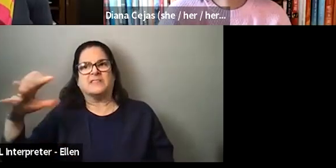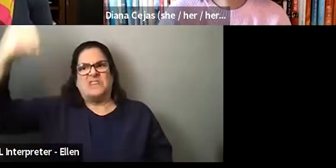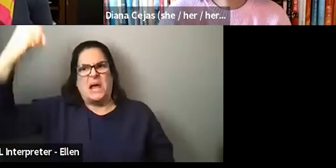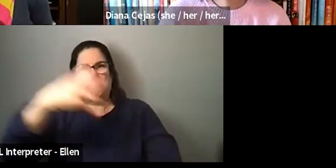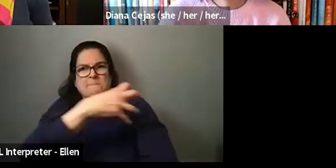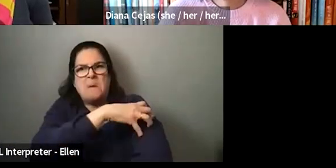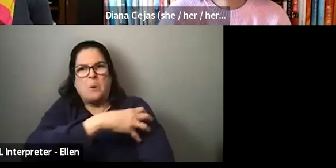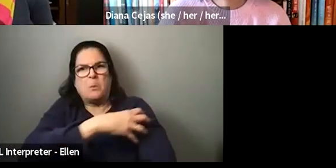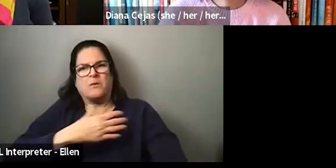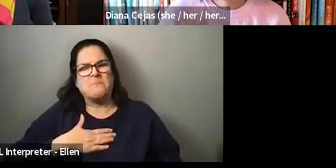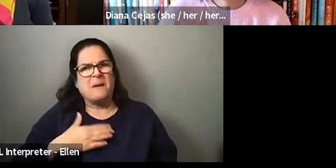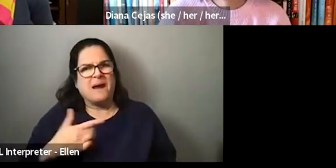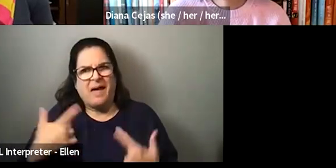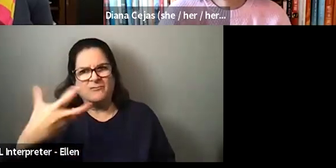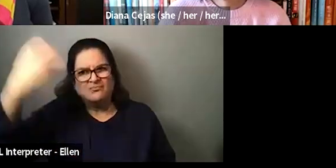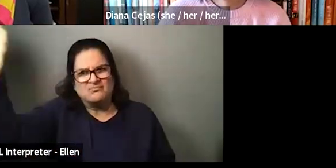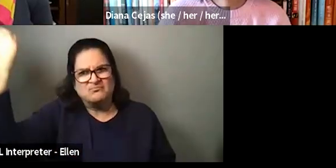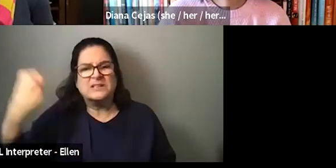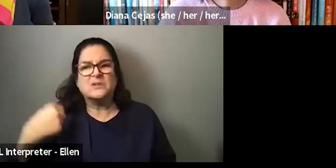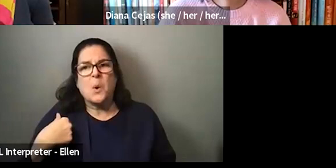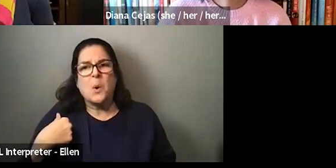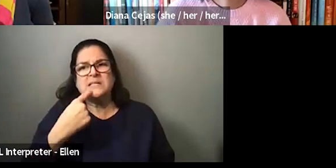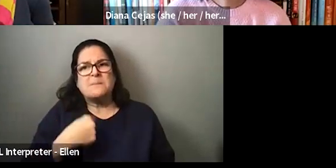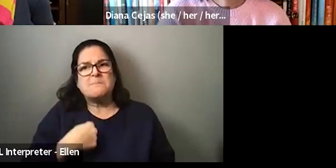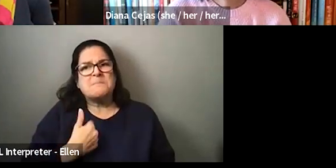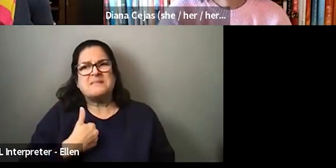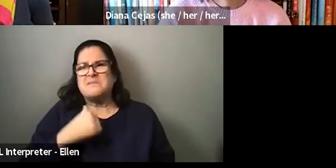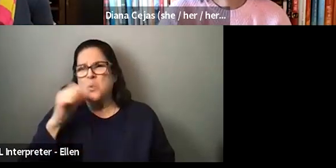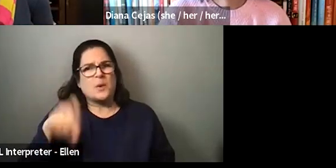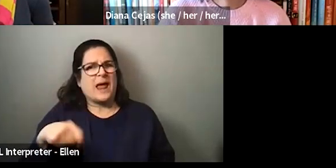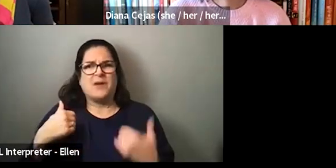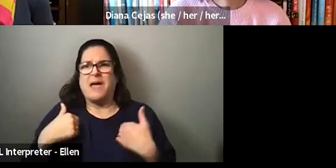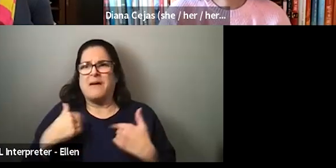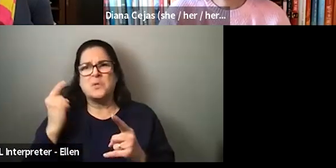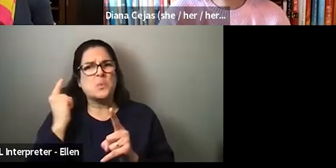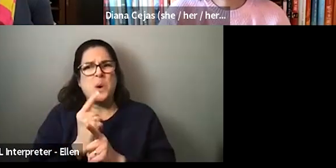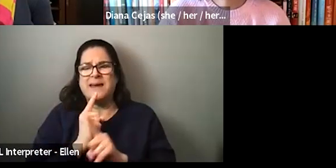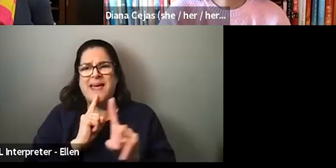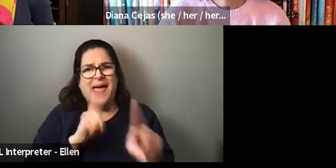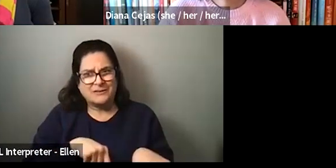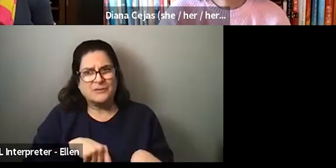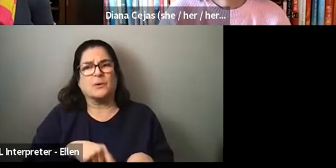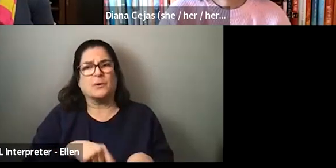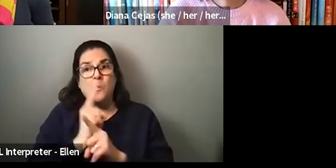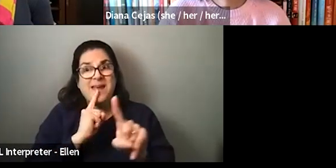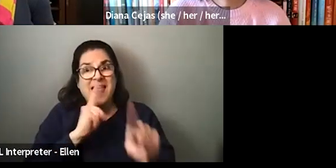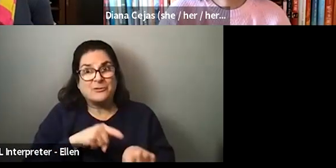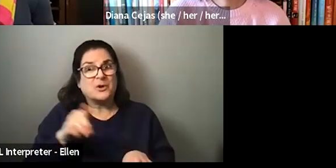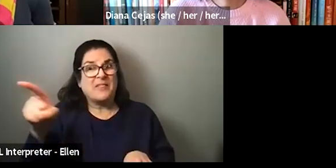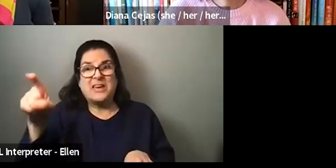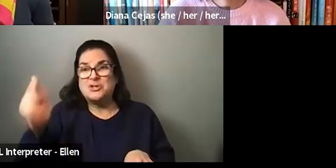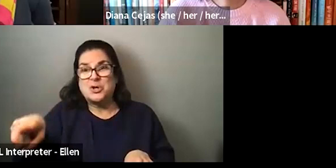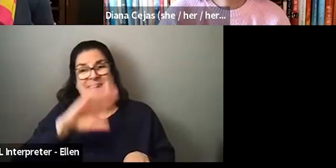tell myself that I, I didn't need to have the right answer. The right answer is that this comment should not have happened and I should be able to accept that situation,